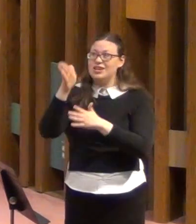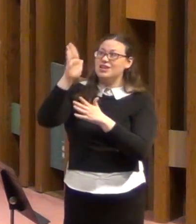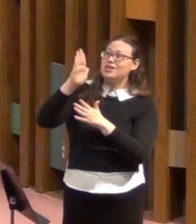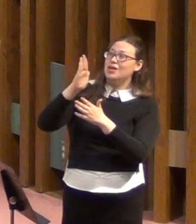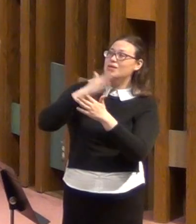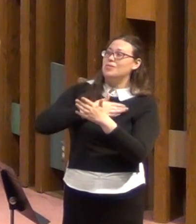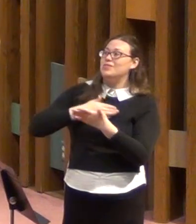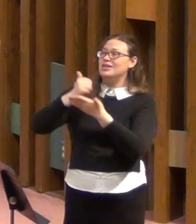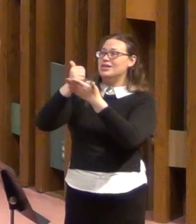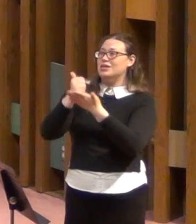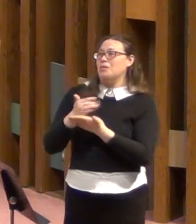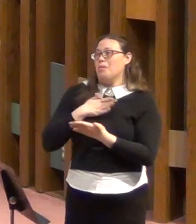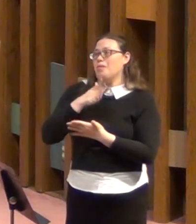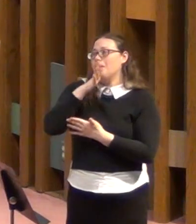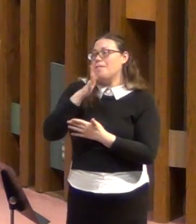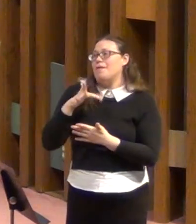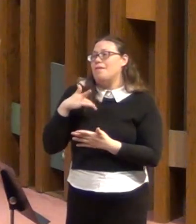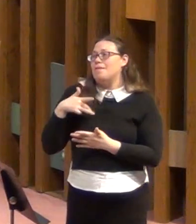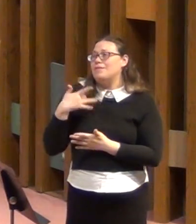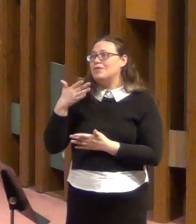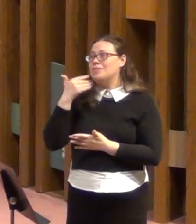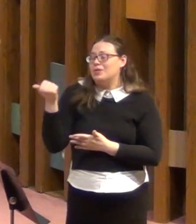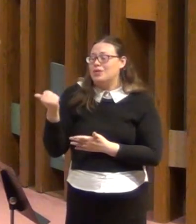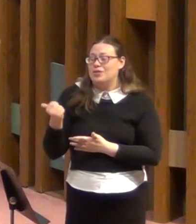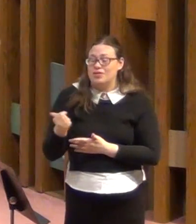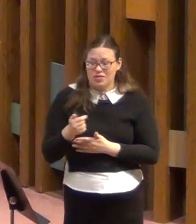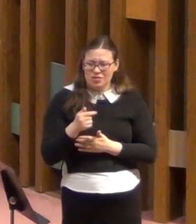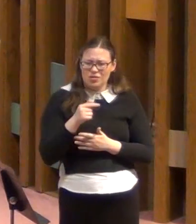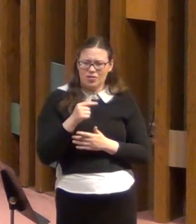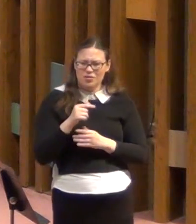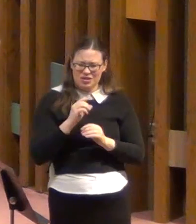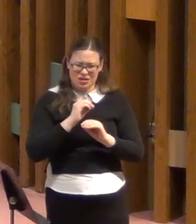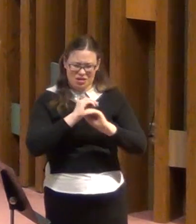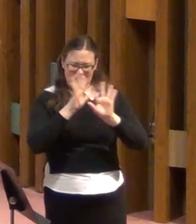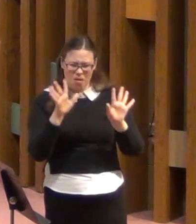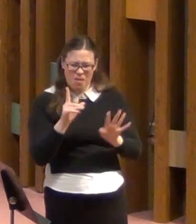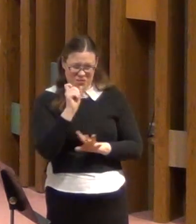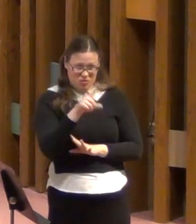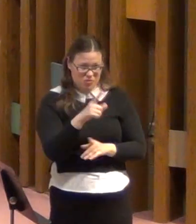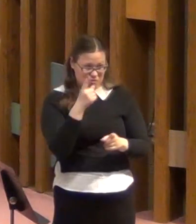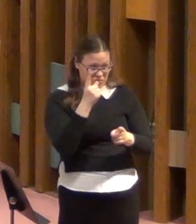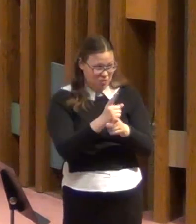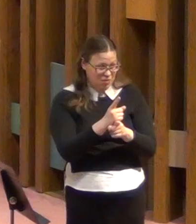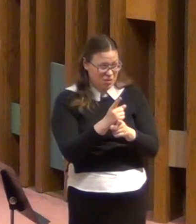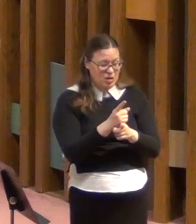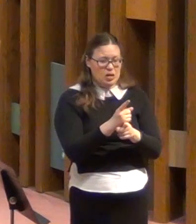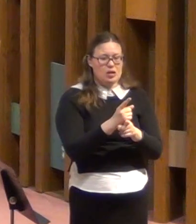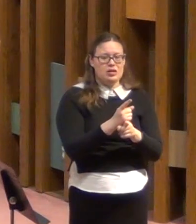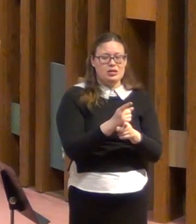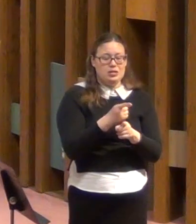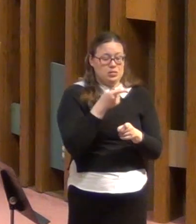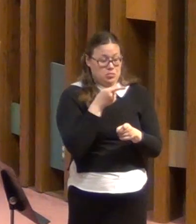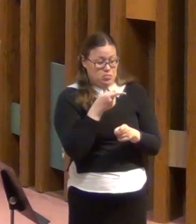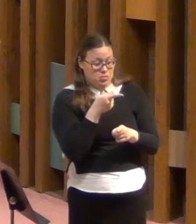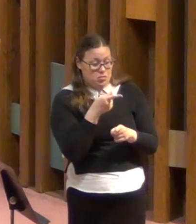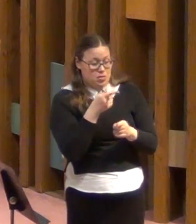So it seems a pretty obvious question, doesn't it? Who wants to be delivered?